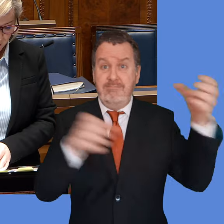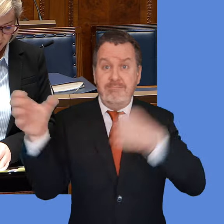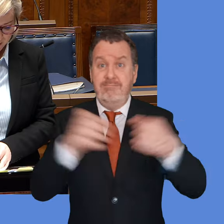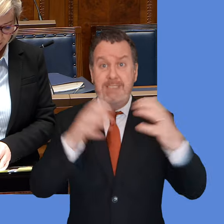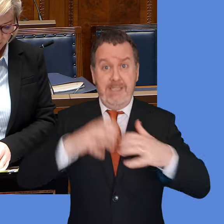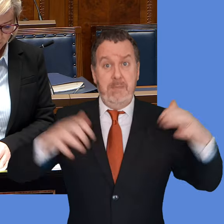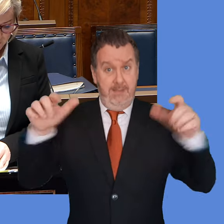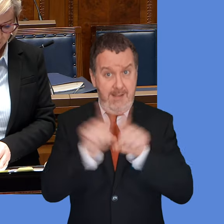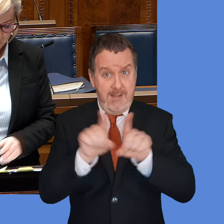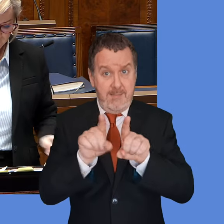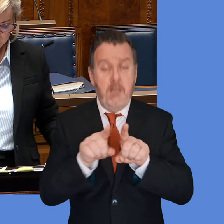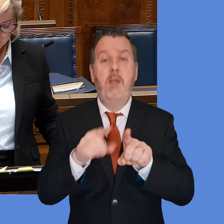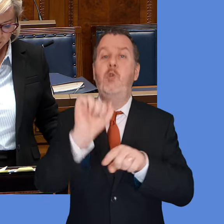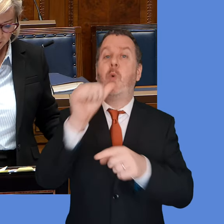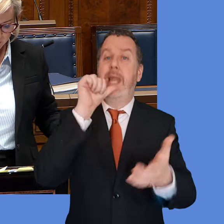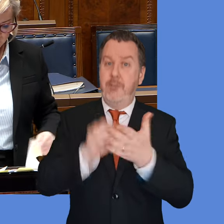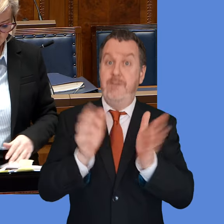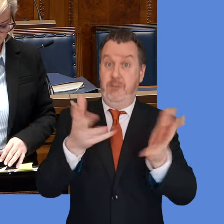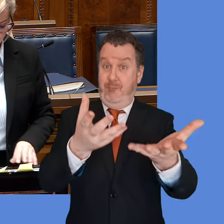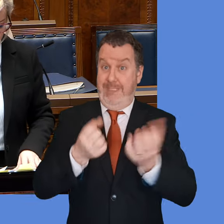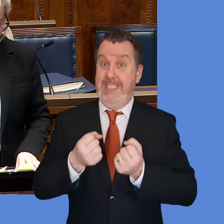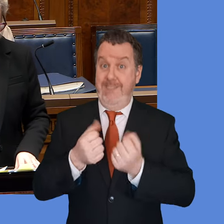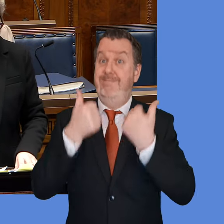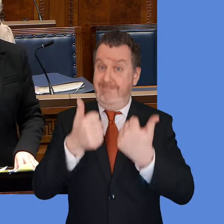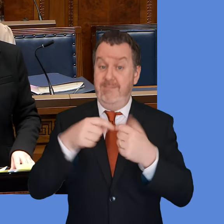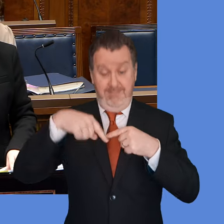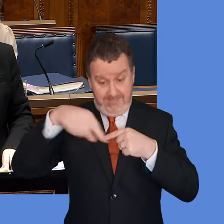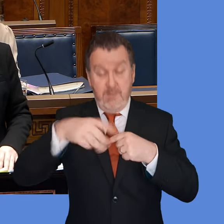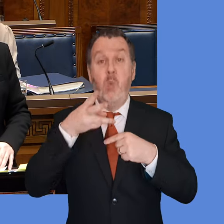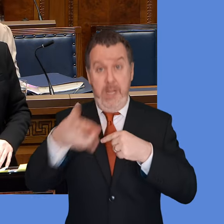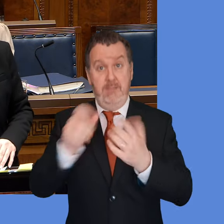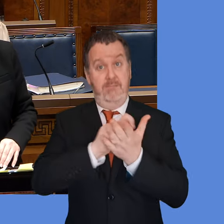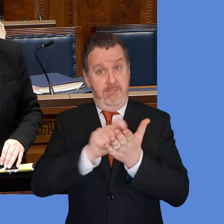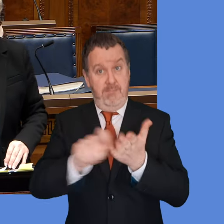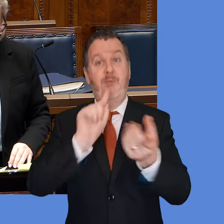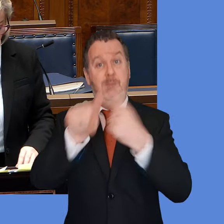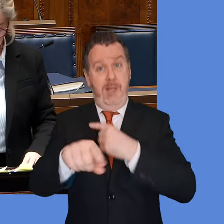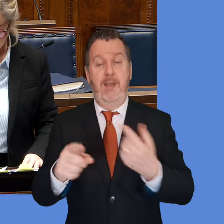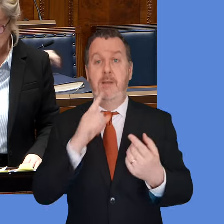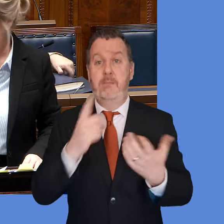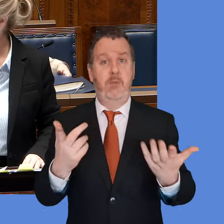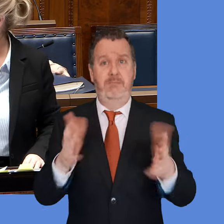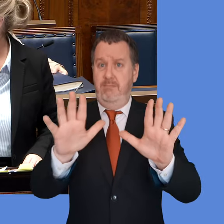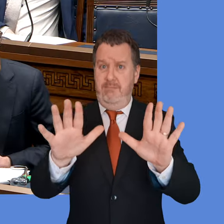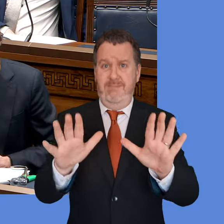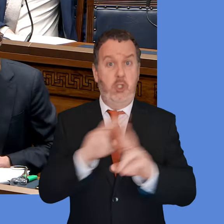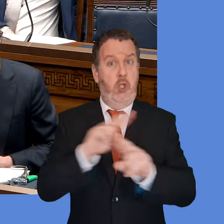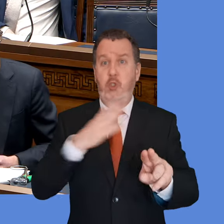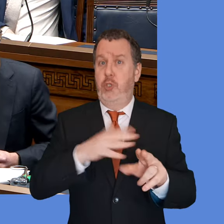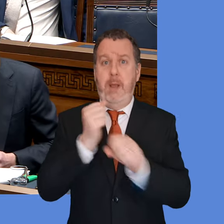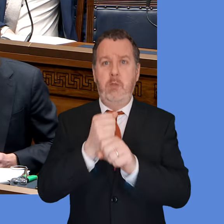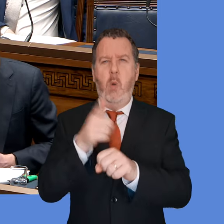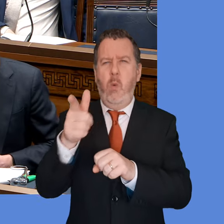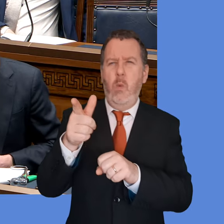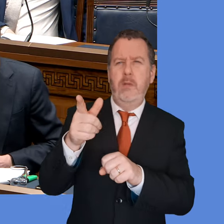in which we were all elected to serve. I think we received your letter. We will respond to you in writing, but I